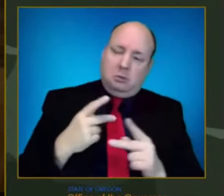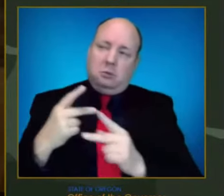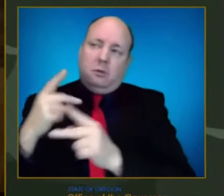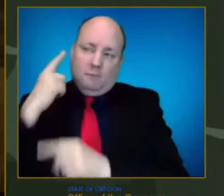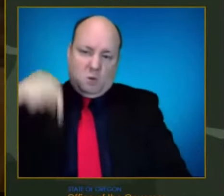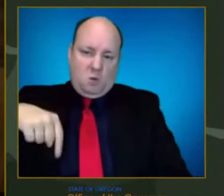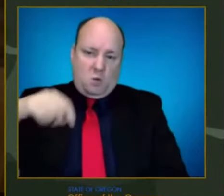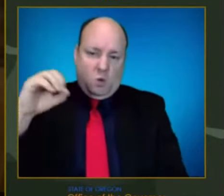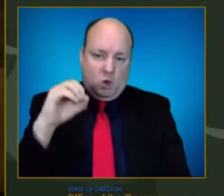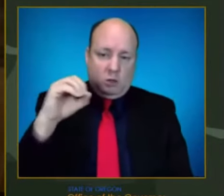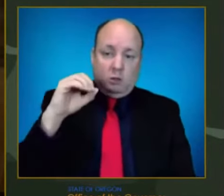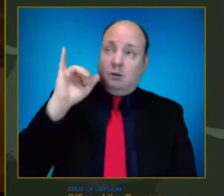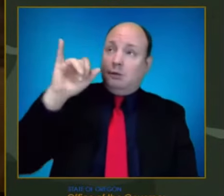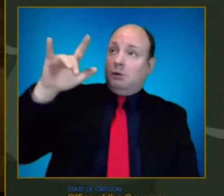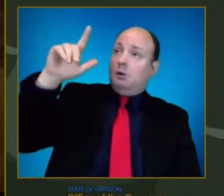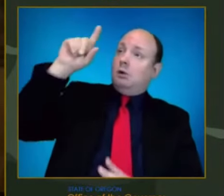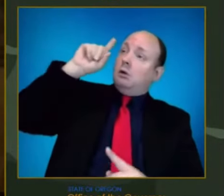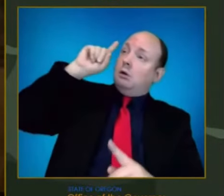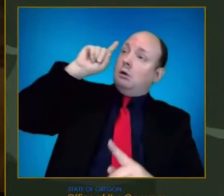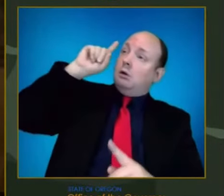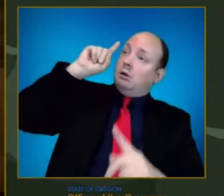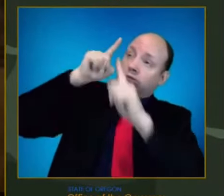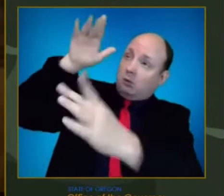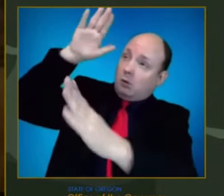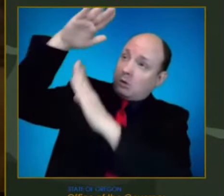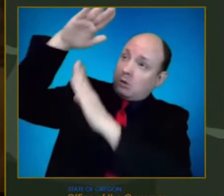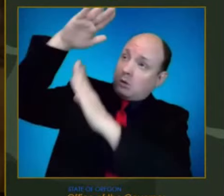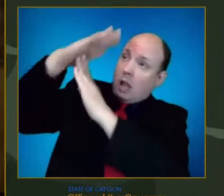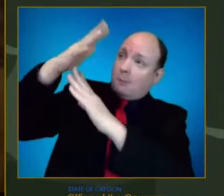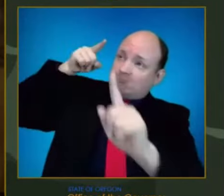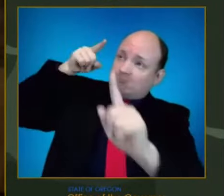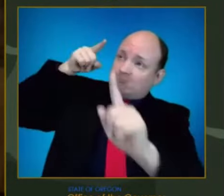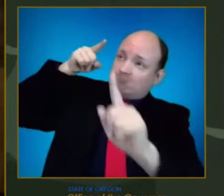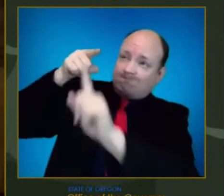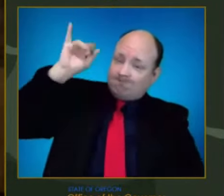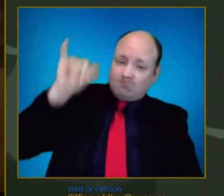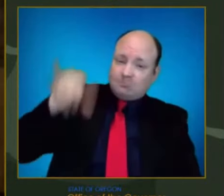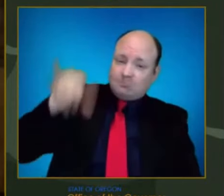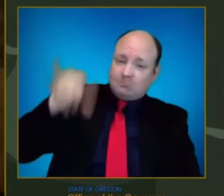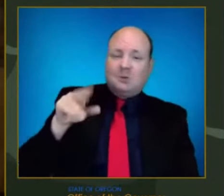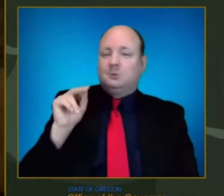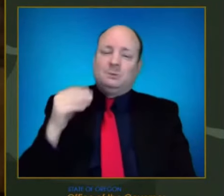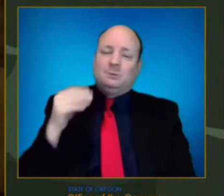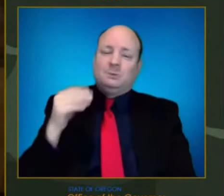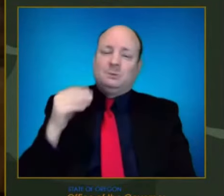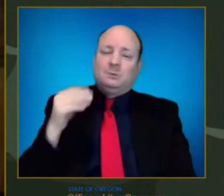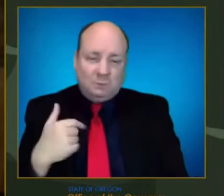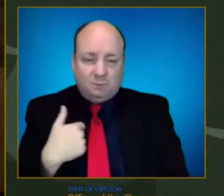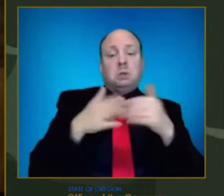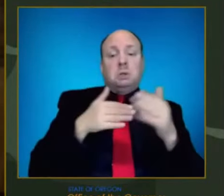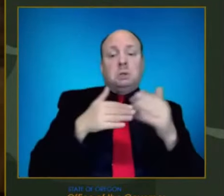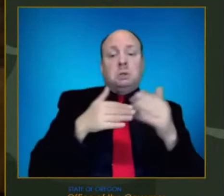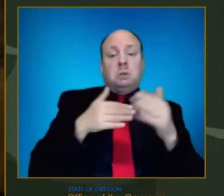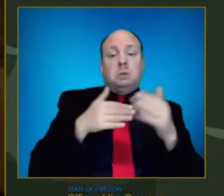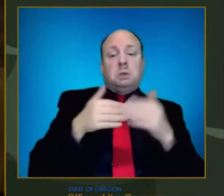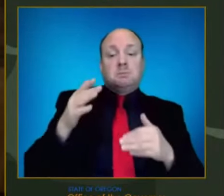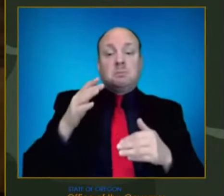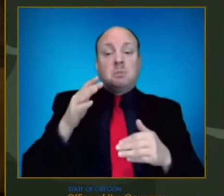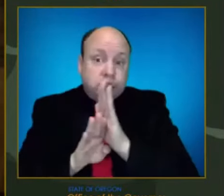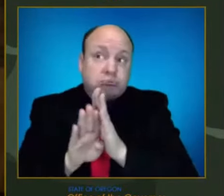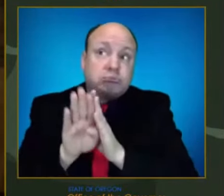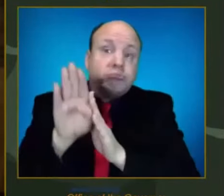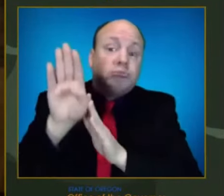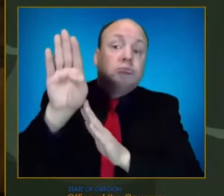which it gets here, I'm less, I have more confidence in that. So, you know, we're sharing information here. Indeed,